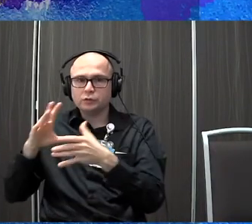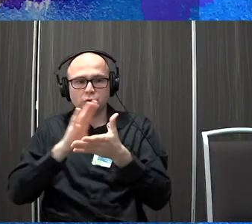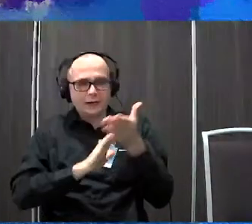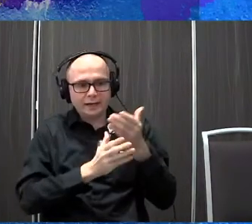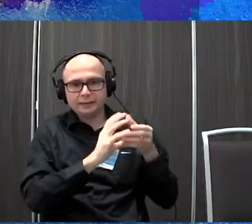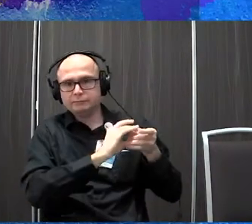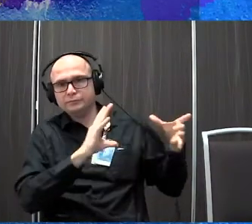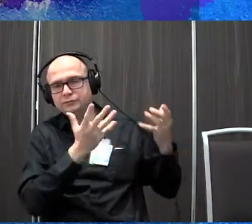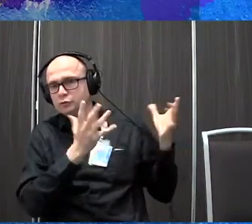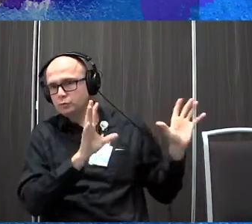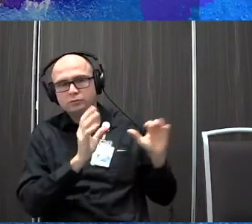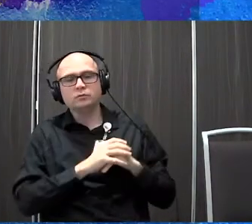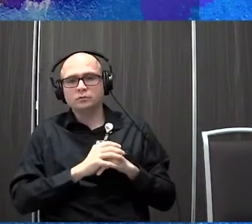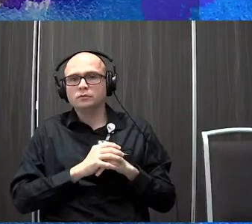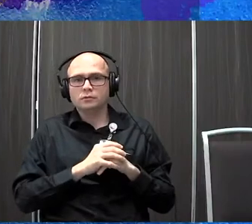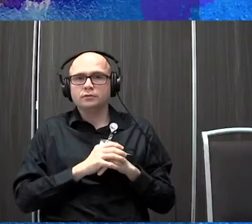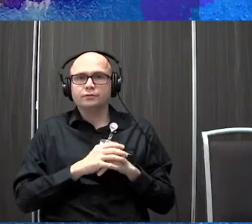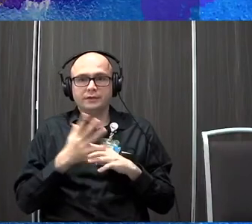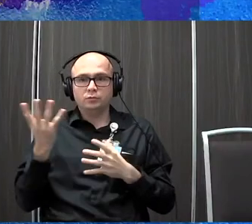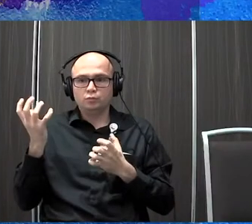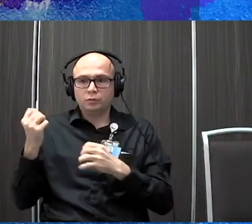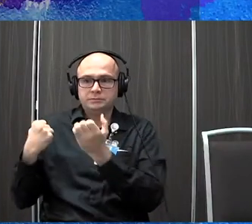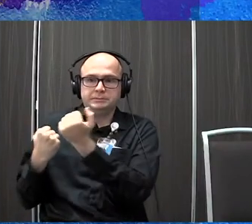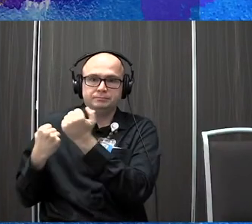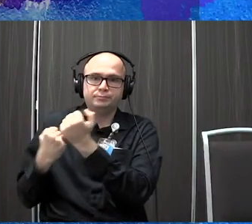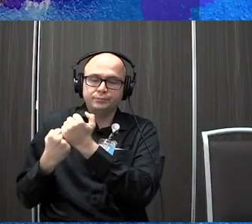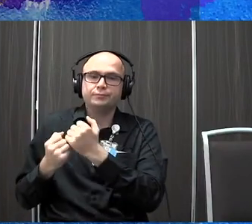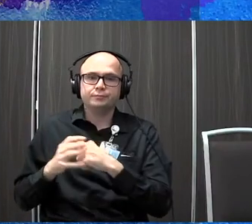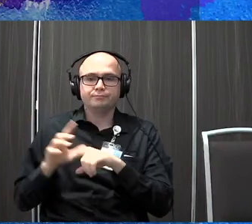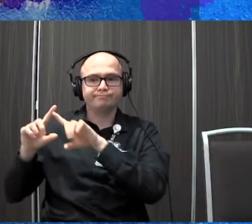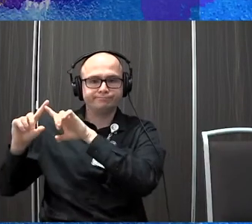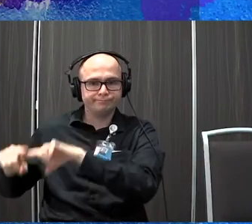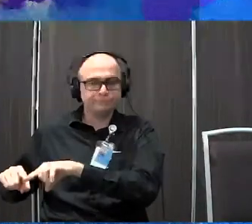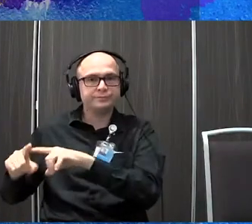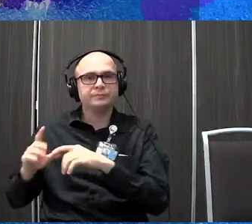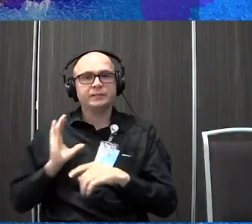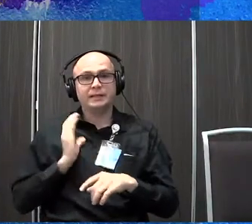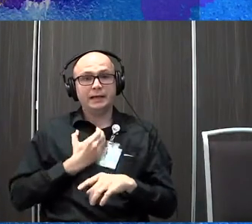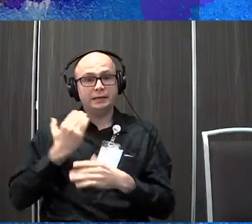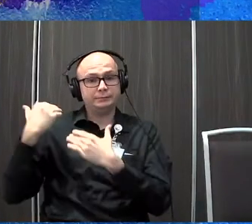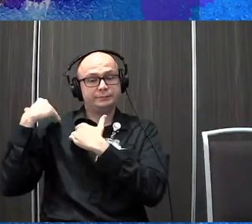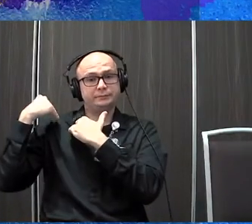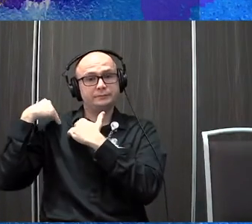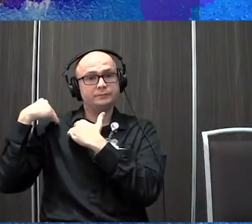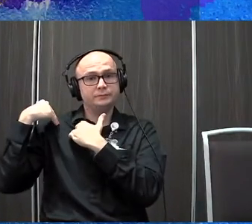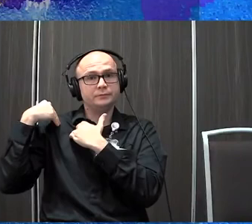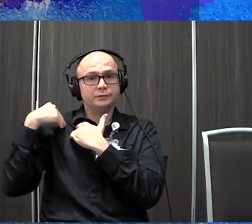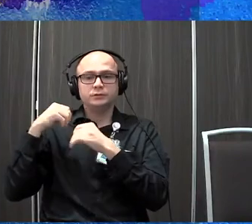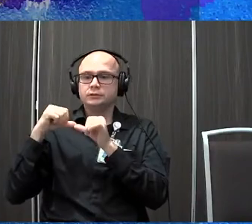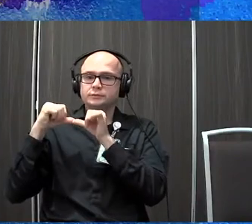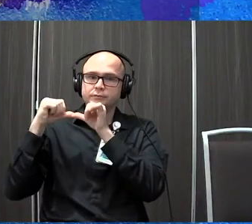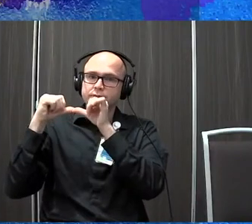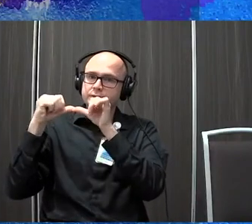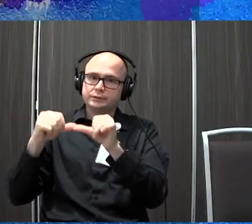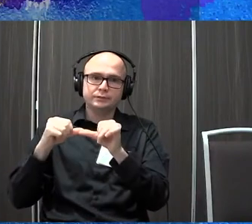continue walking. They're reliant on that external support. Okay. So it's our job as PTs to, to continue to,